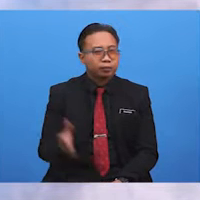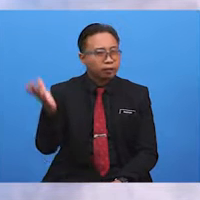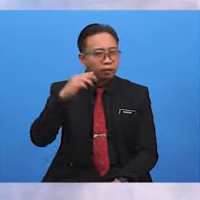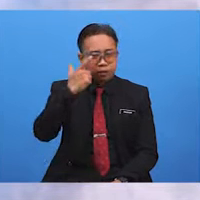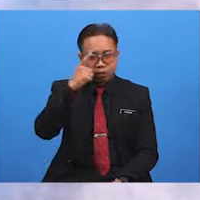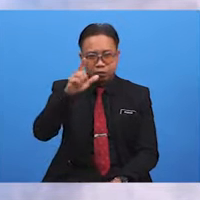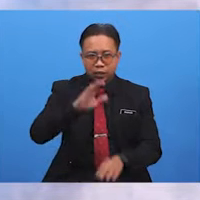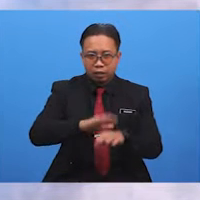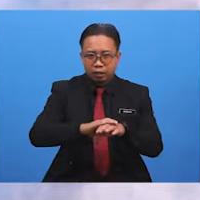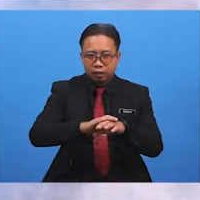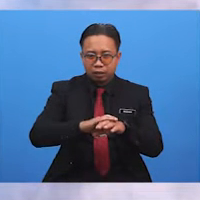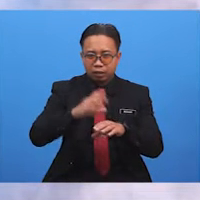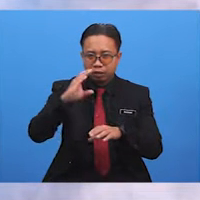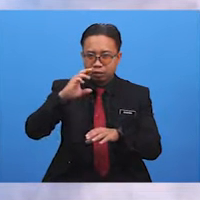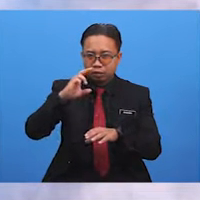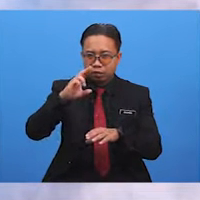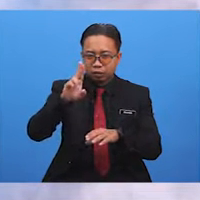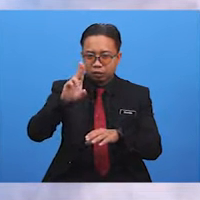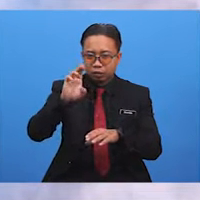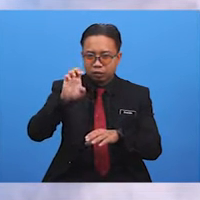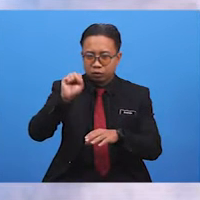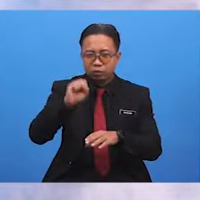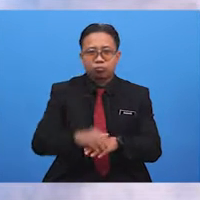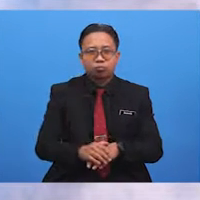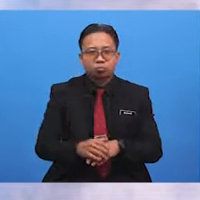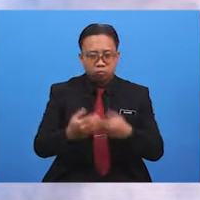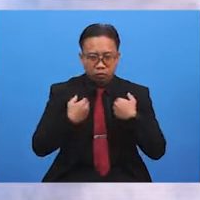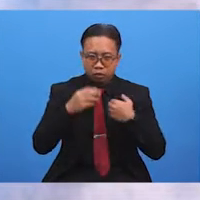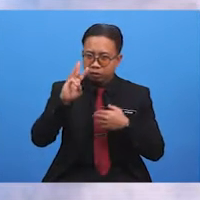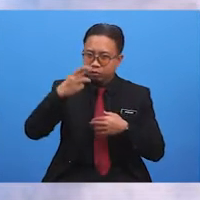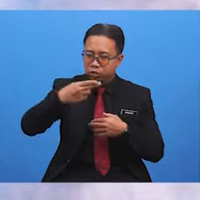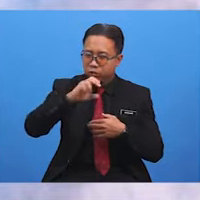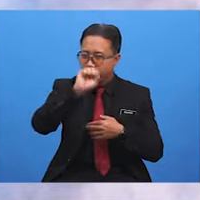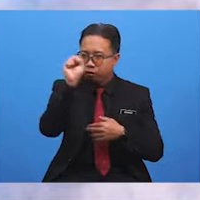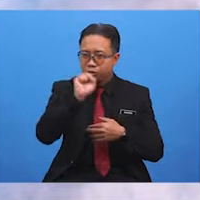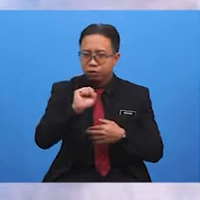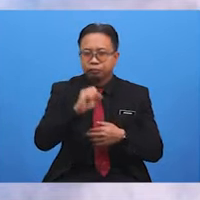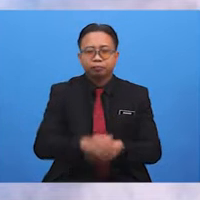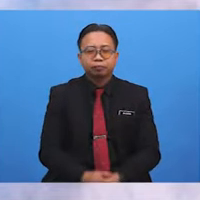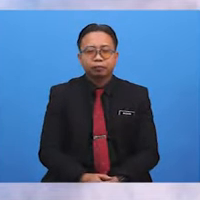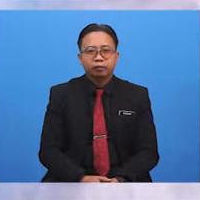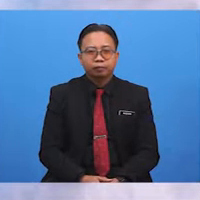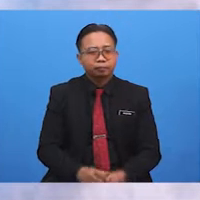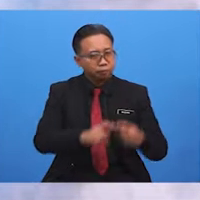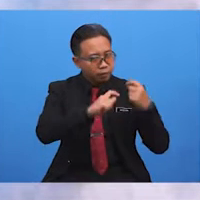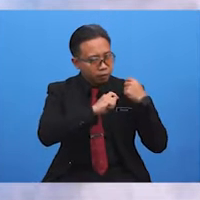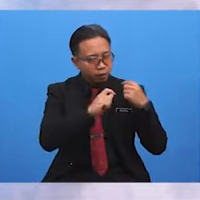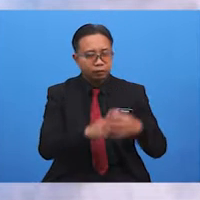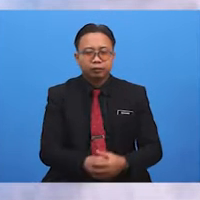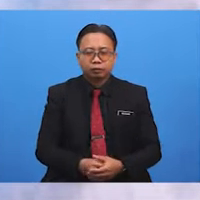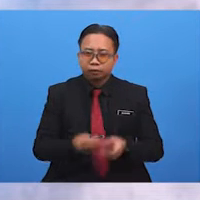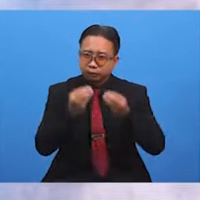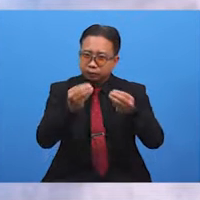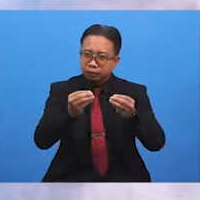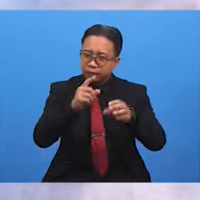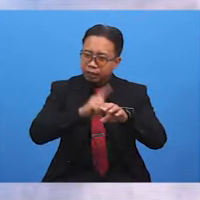Let's look at the cues Some cues start with WH-Questions Some are responses Let me give